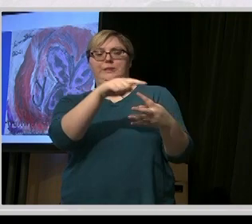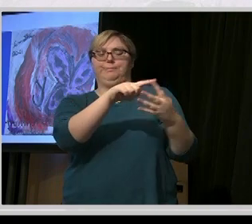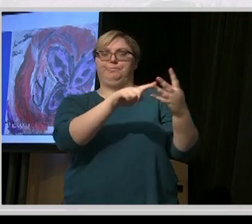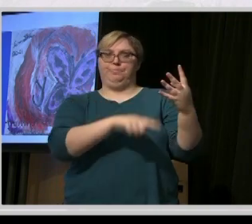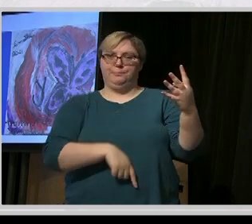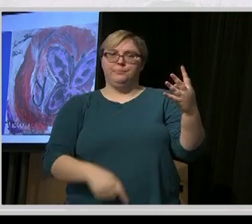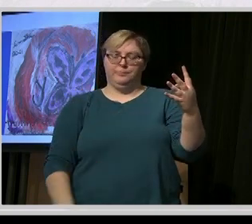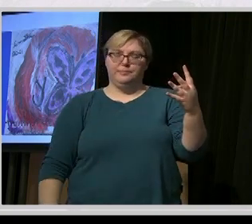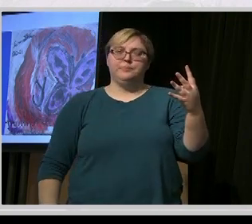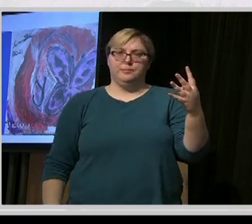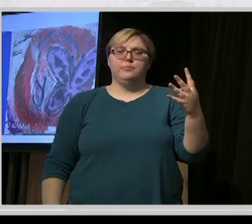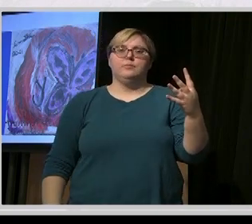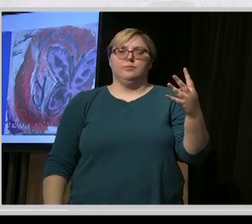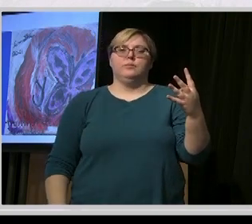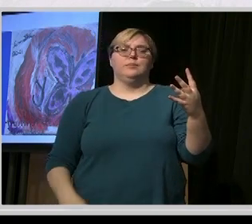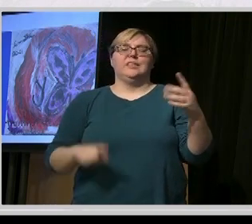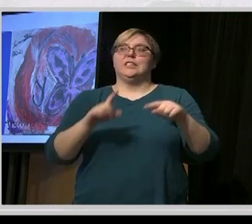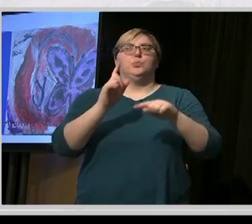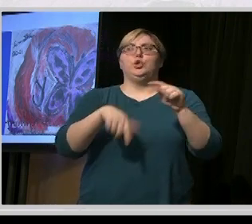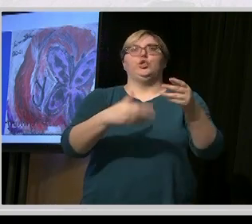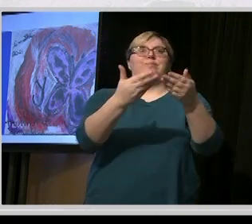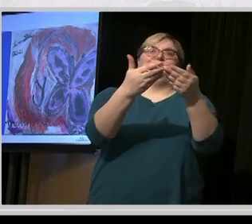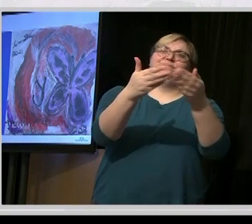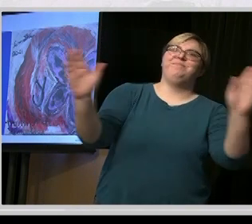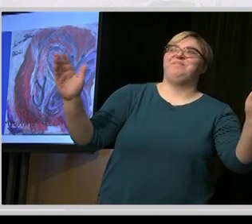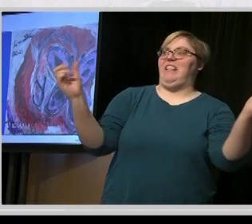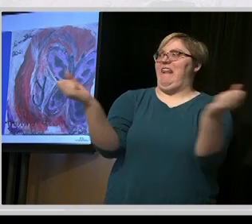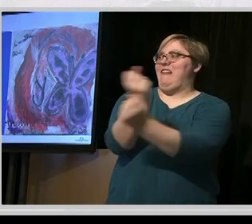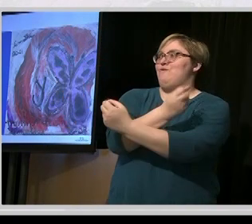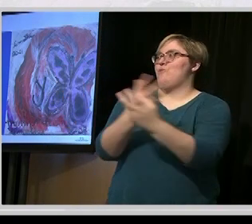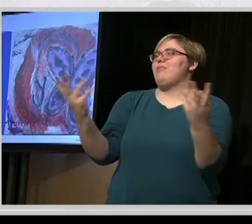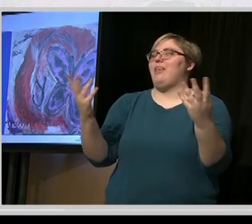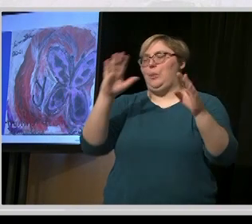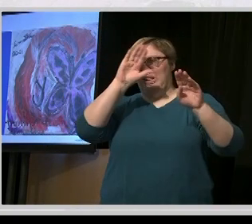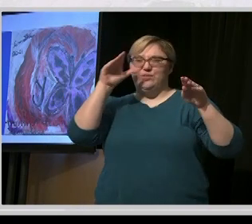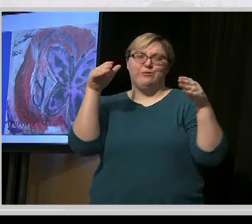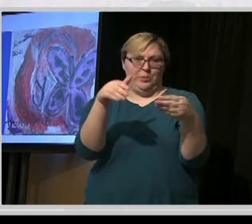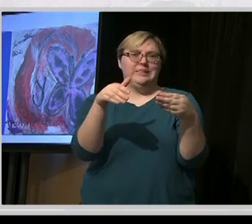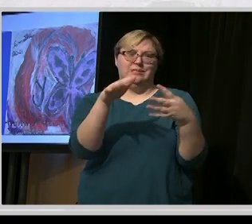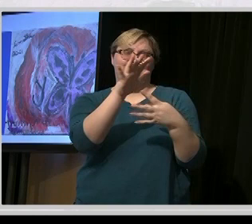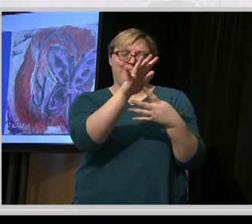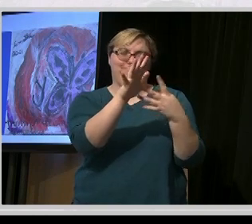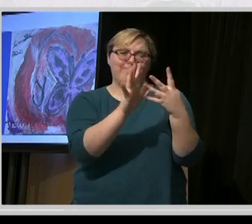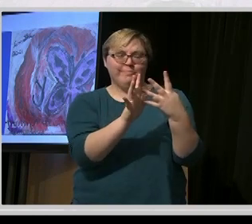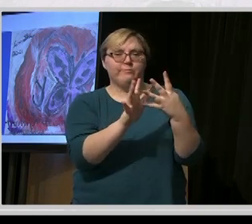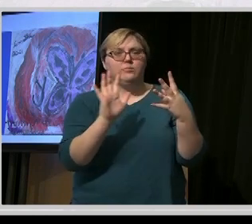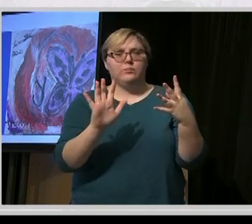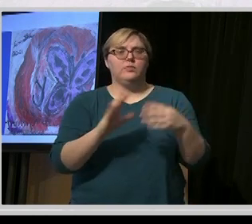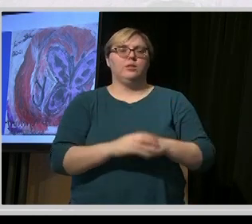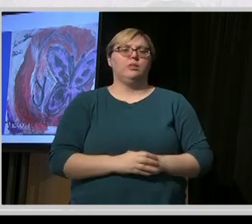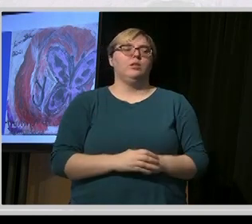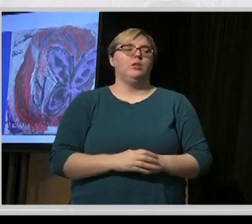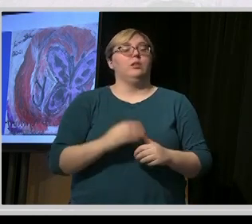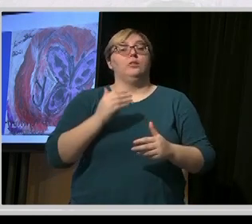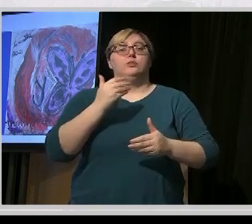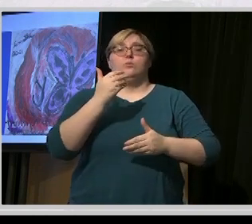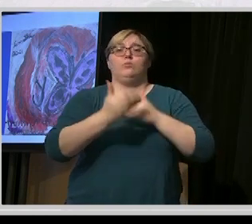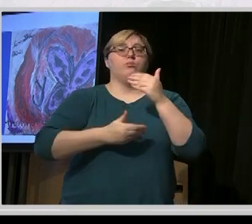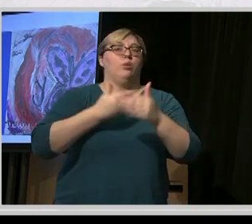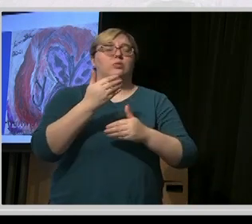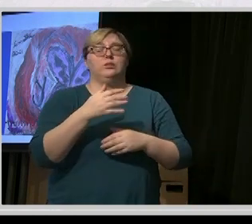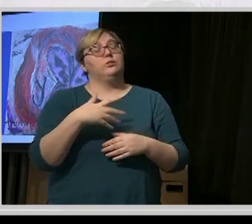about everything. It had to be specifically focused on those four areas. And the process we went through, pretty